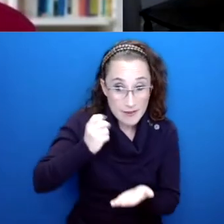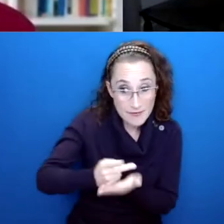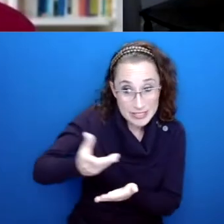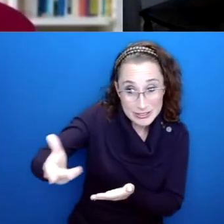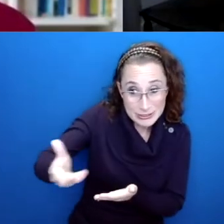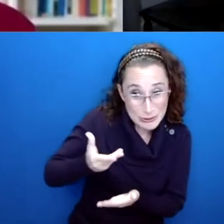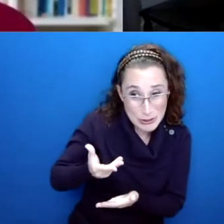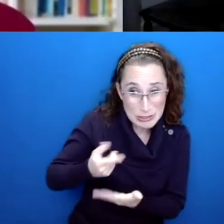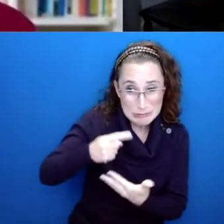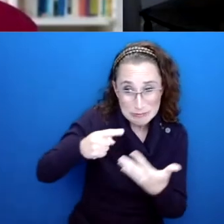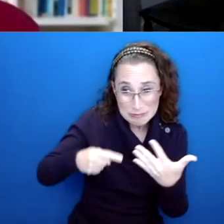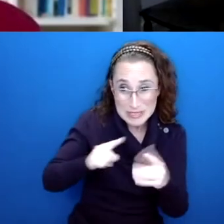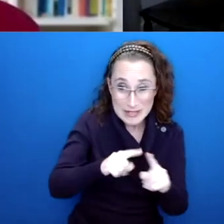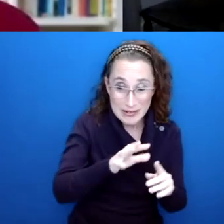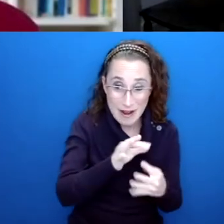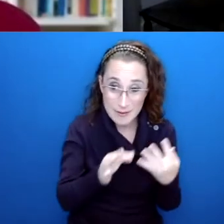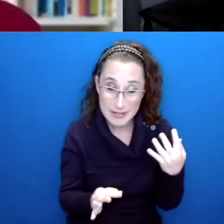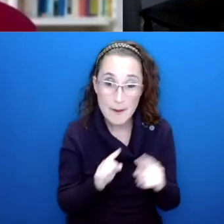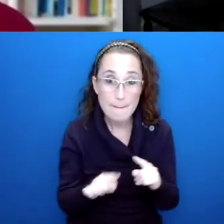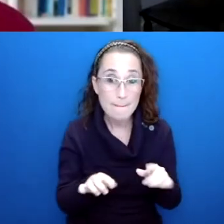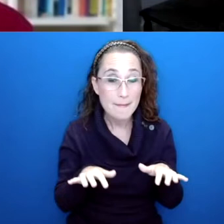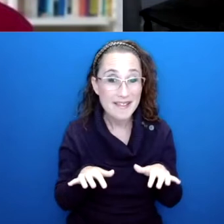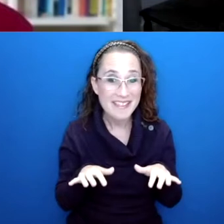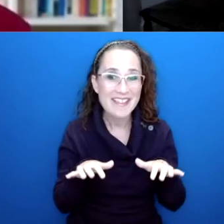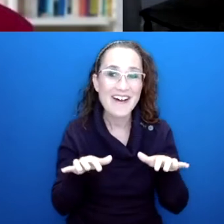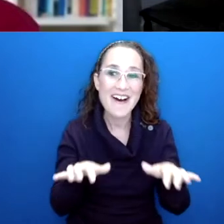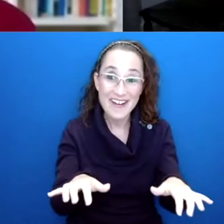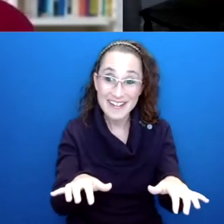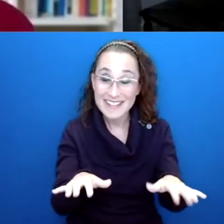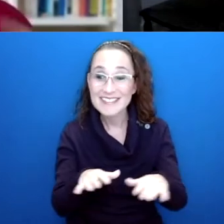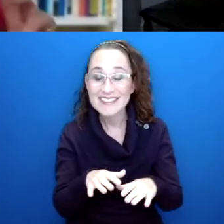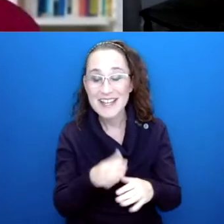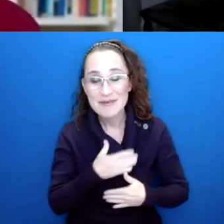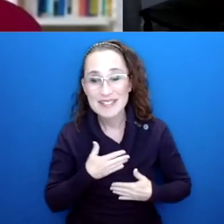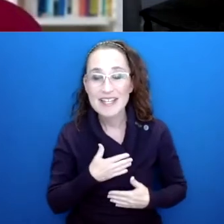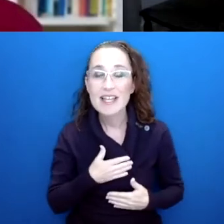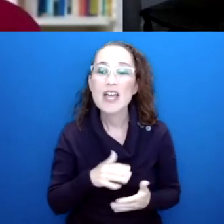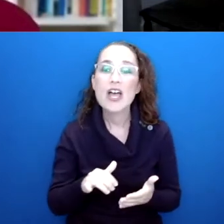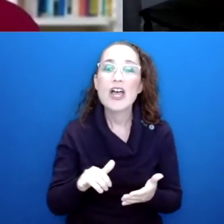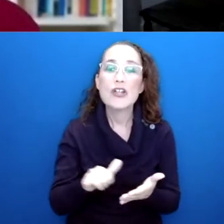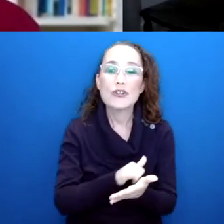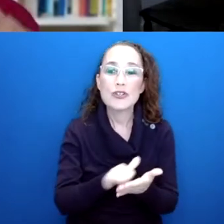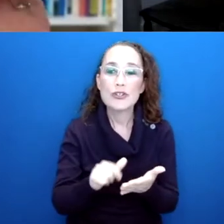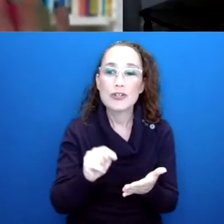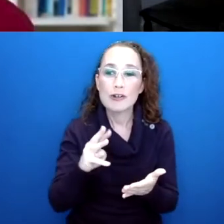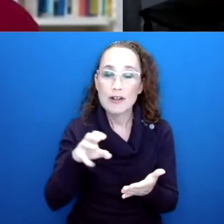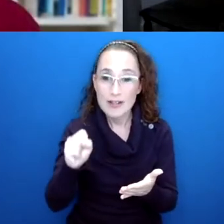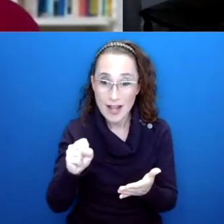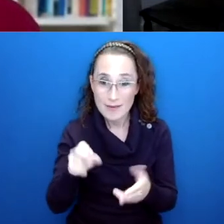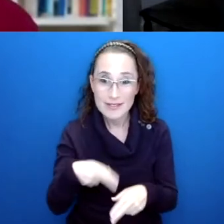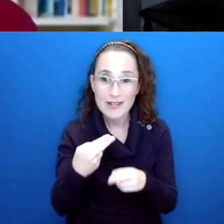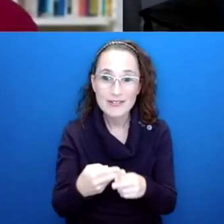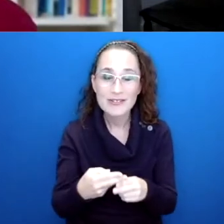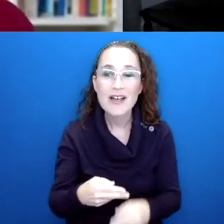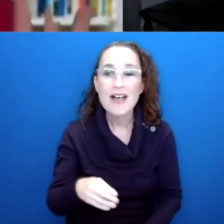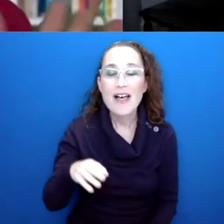think our audience will appreciate that the New York Times has called you the Marie Kondo of brains. I don't know exactly